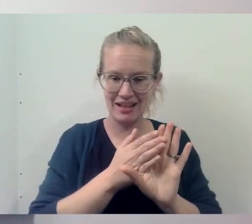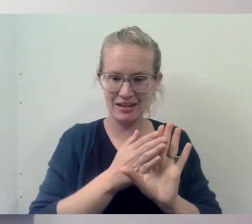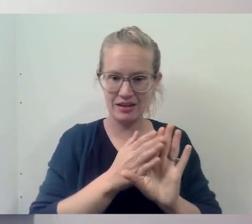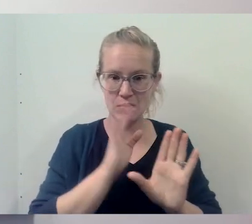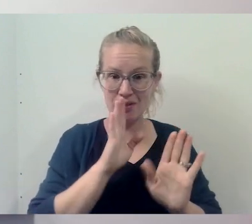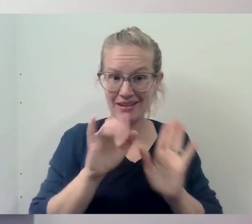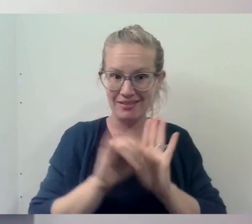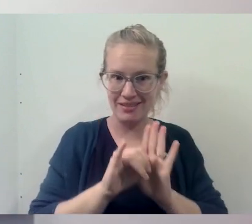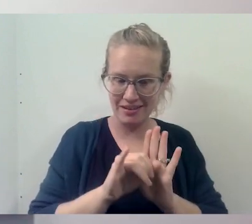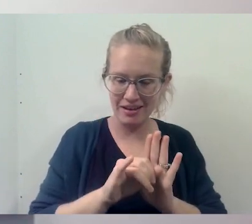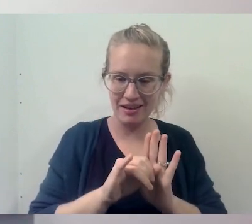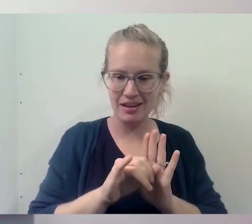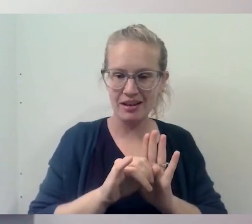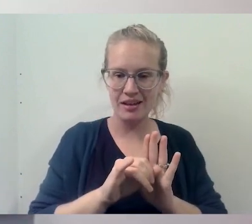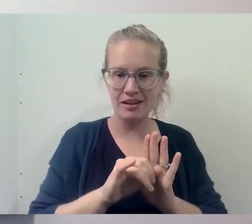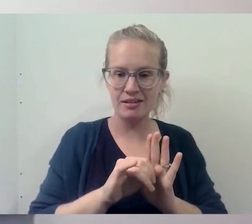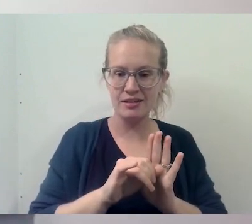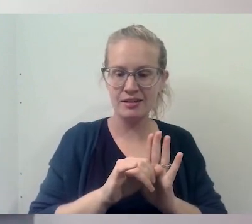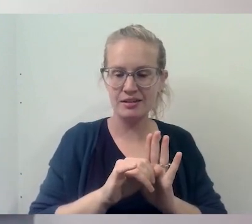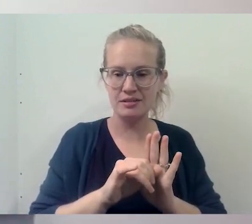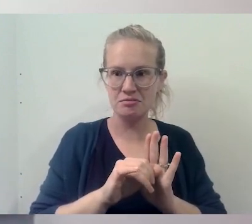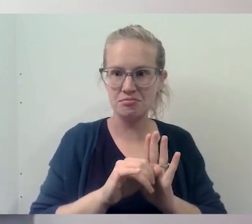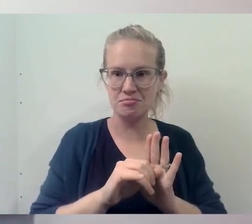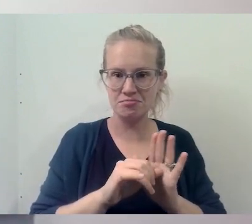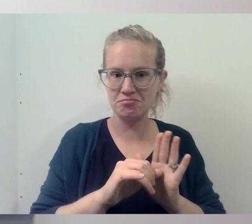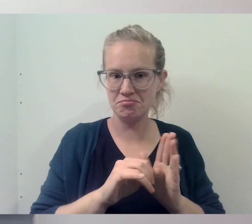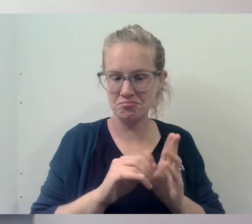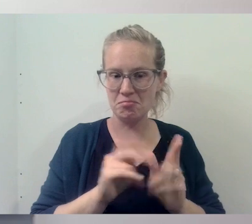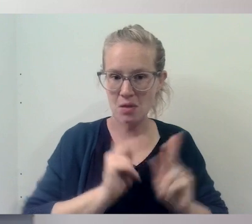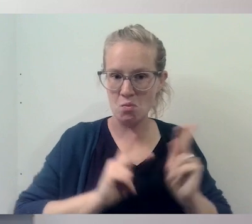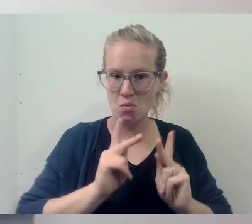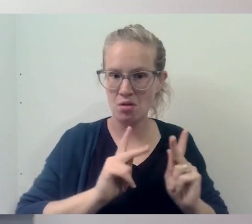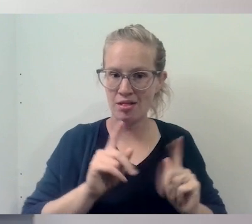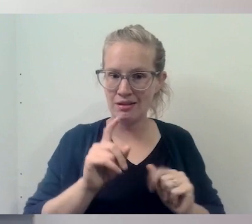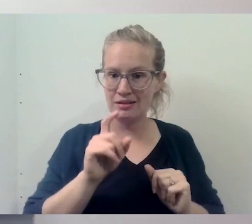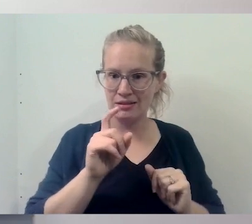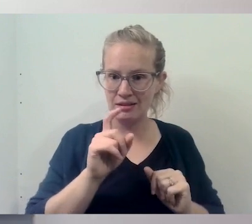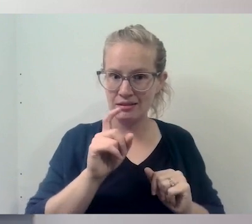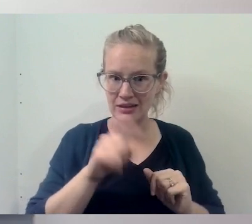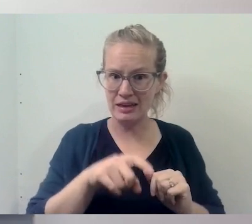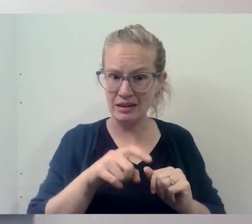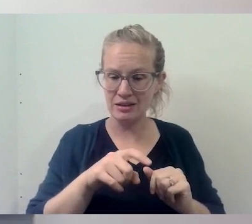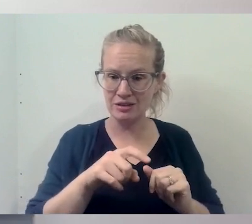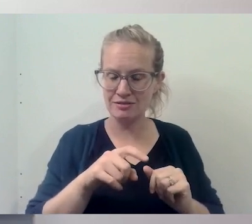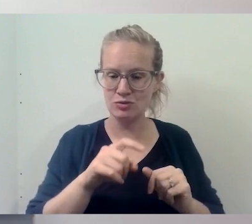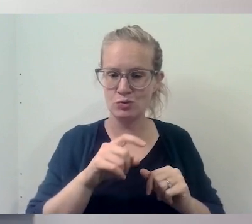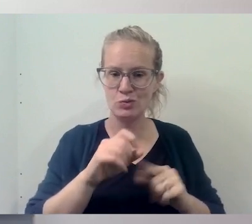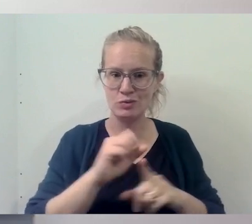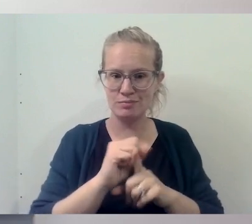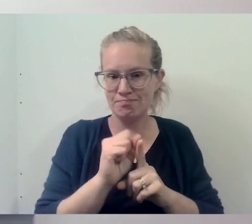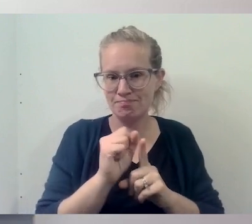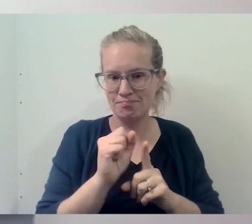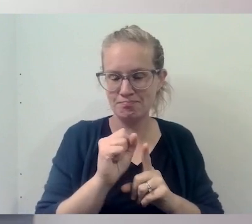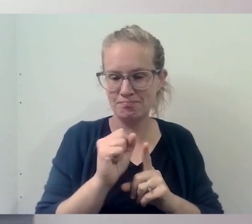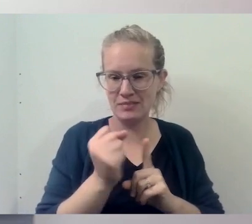you know, as places that people need to be or situations or contexts